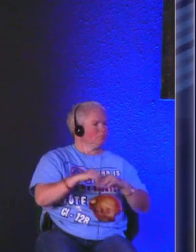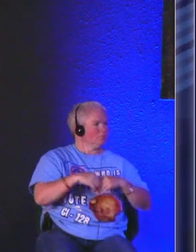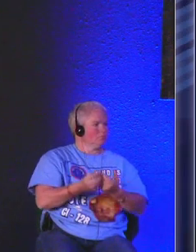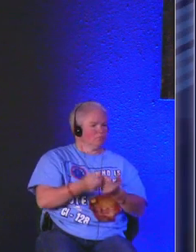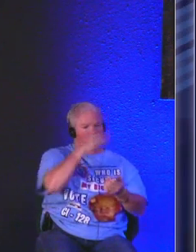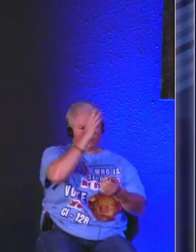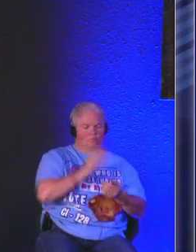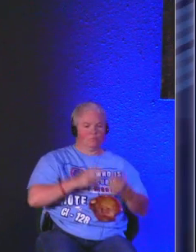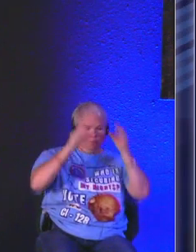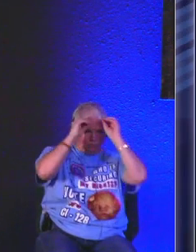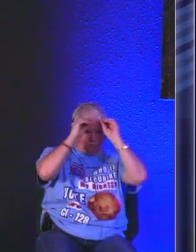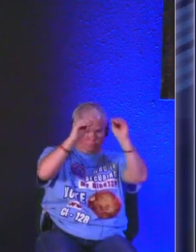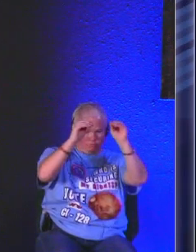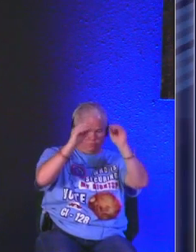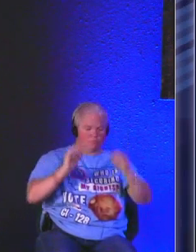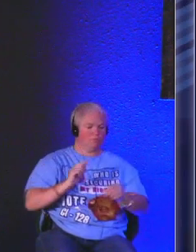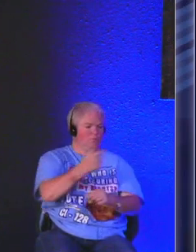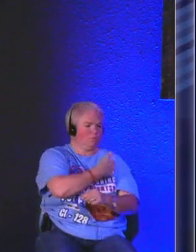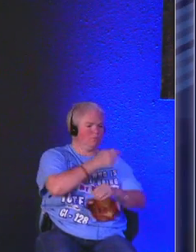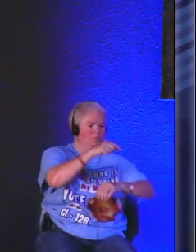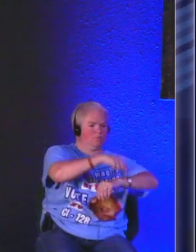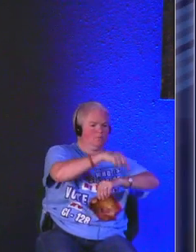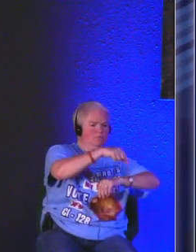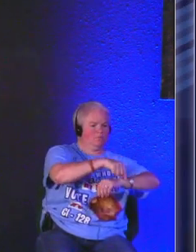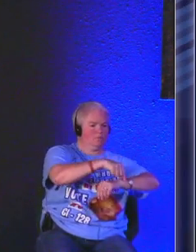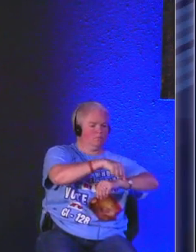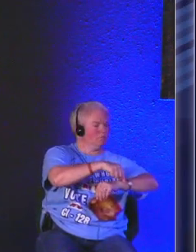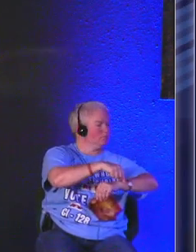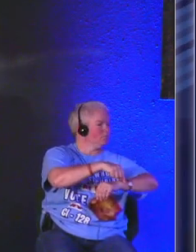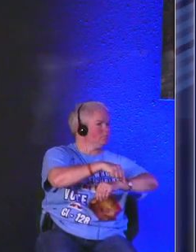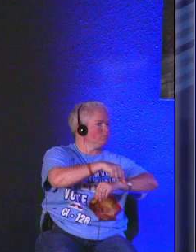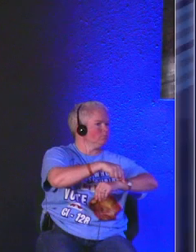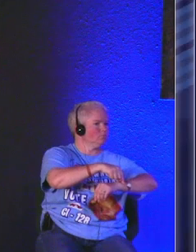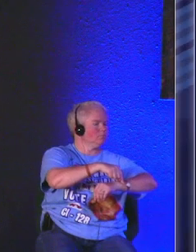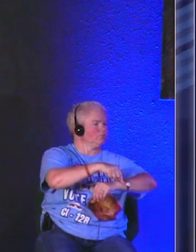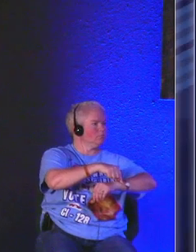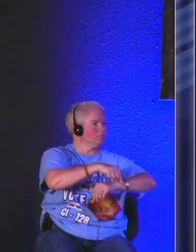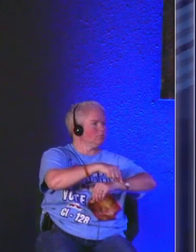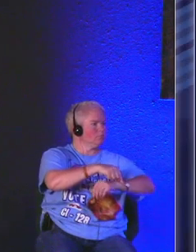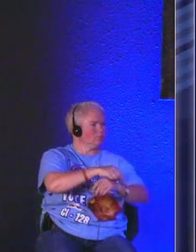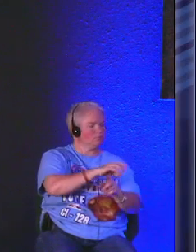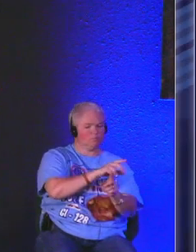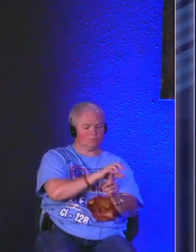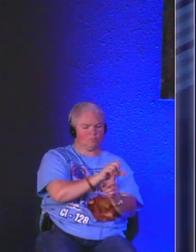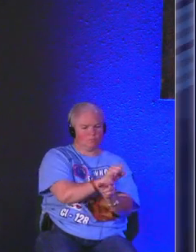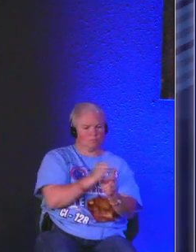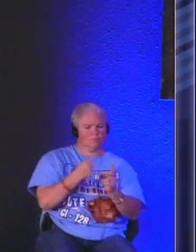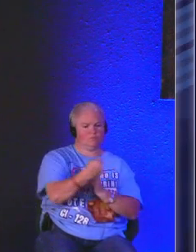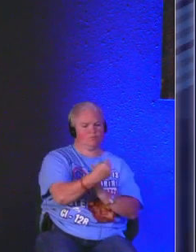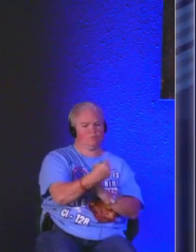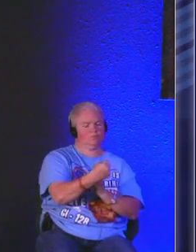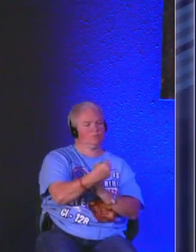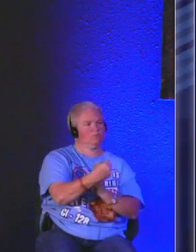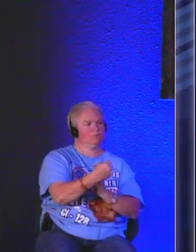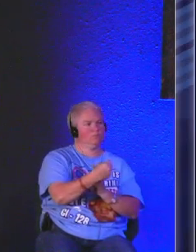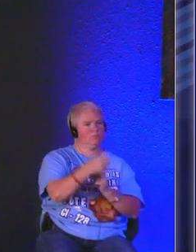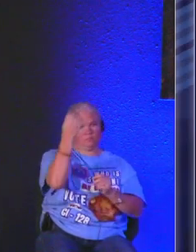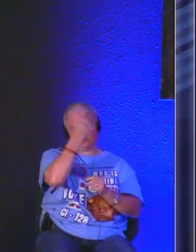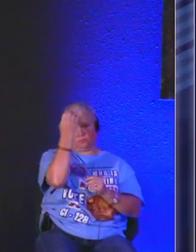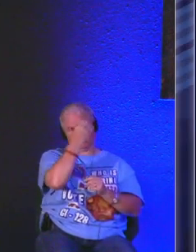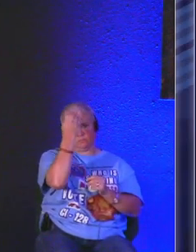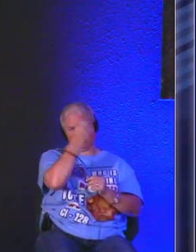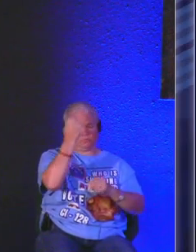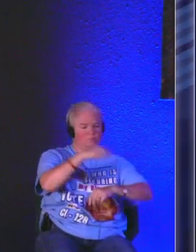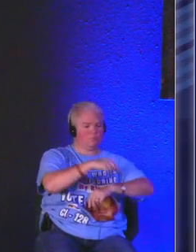how God taught us through that time in those acts in those situations you guys ever experience that it's pretty